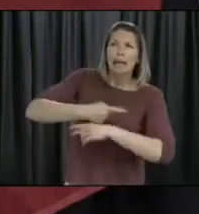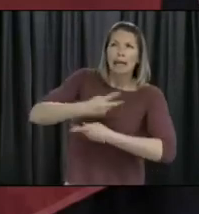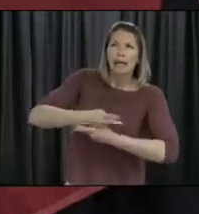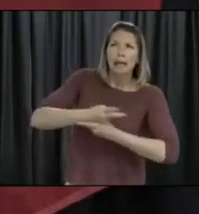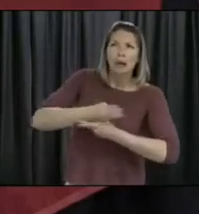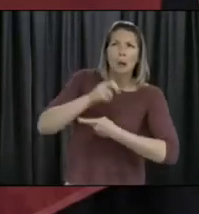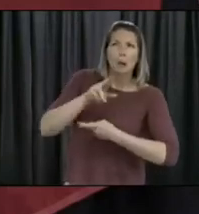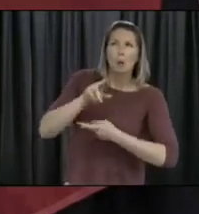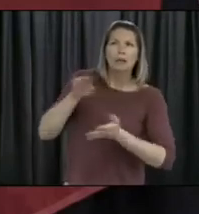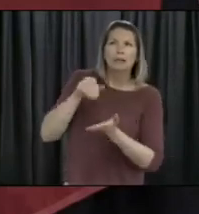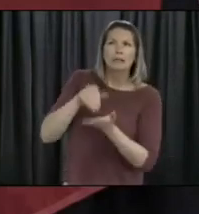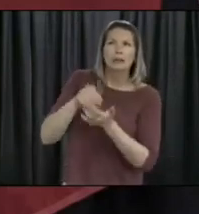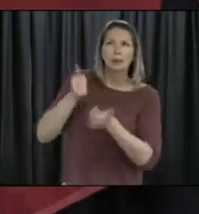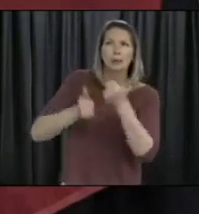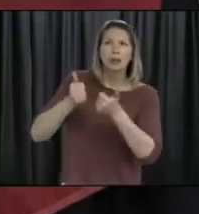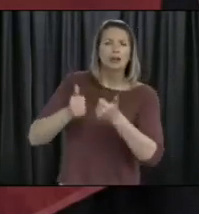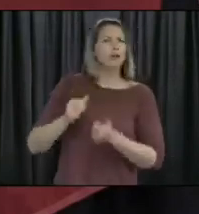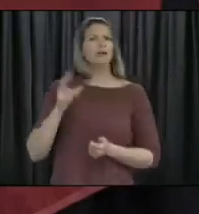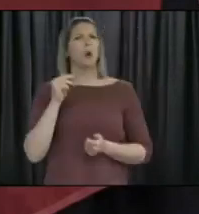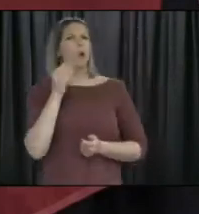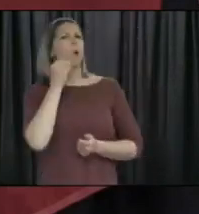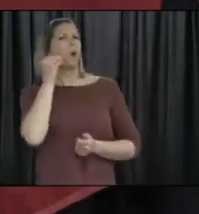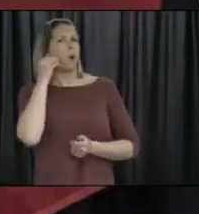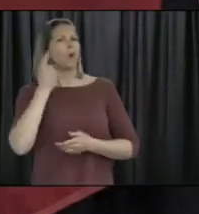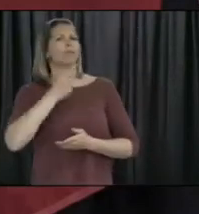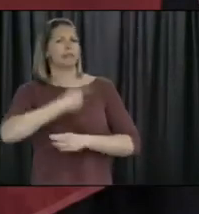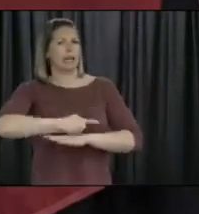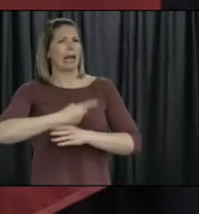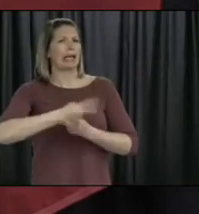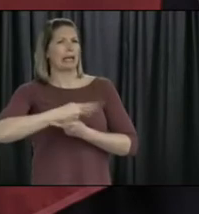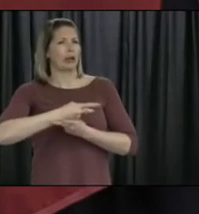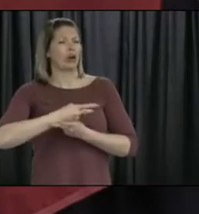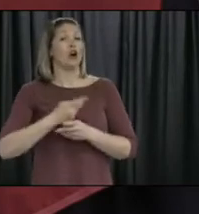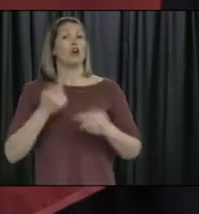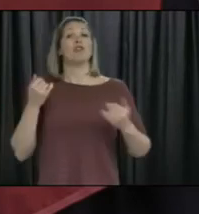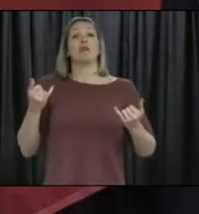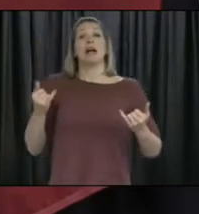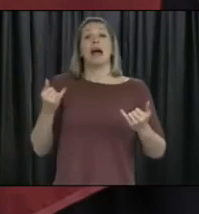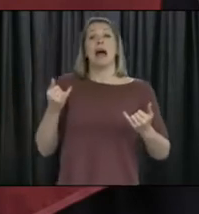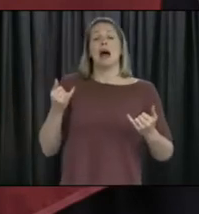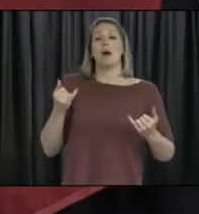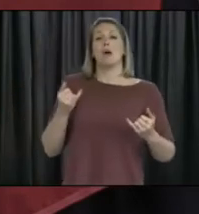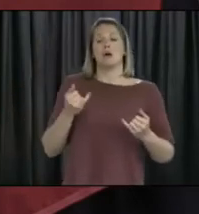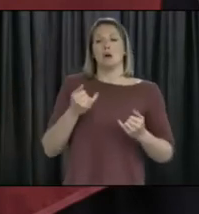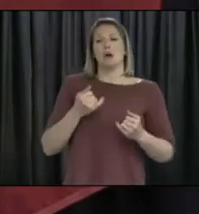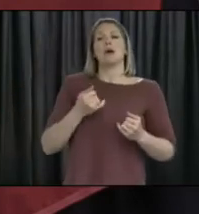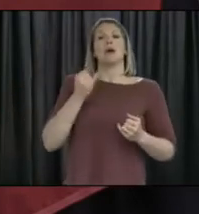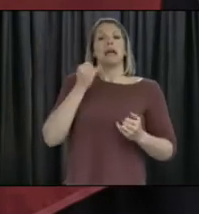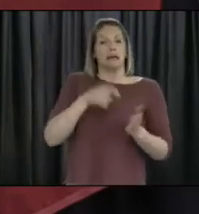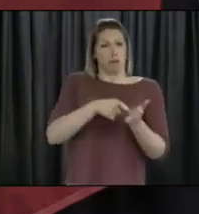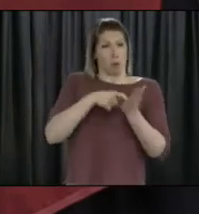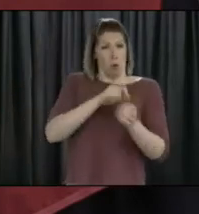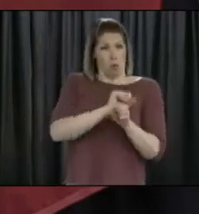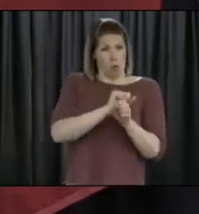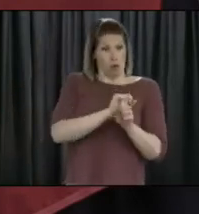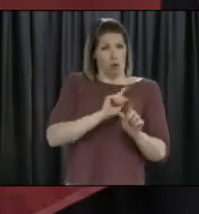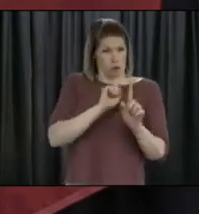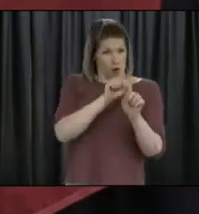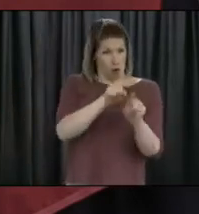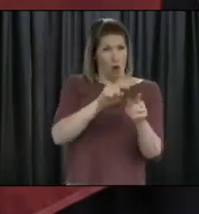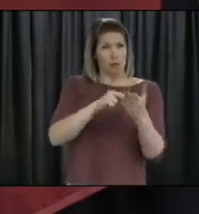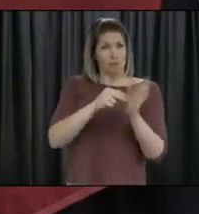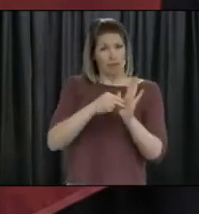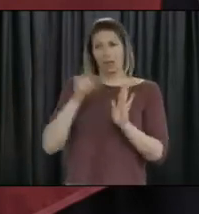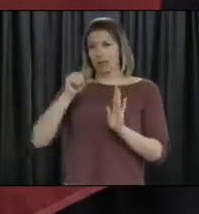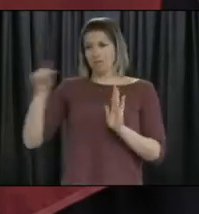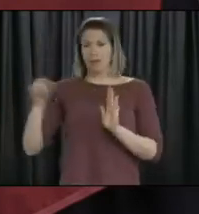if it's a – if you're an essential worker, you get up to $200 a week for those that can provide their own – you know, through their own mechanisms.